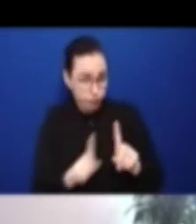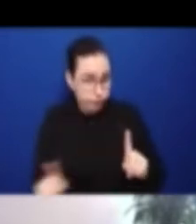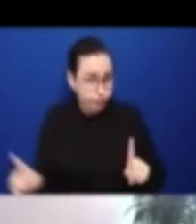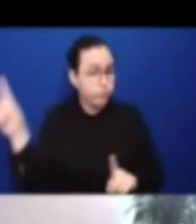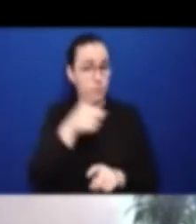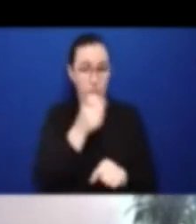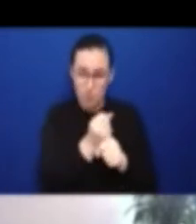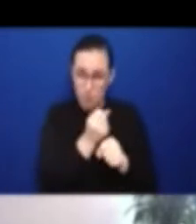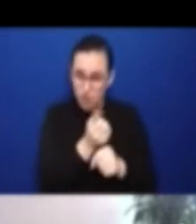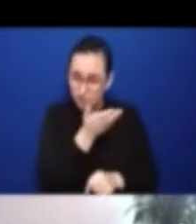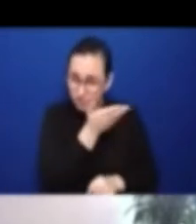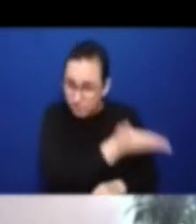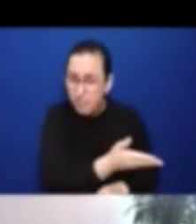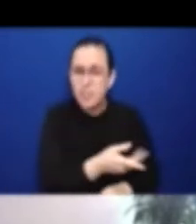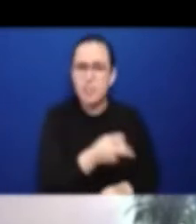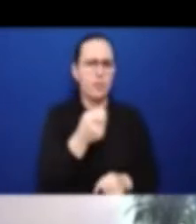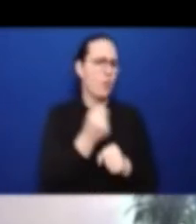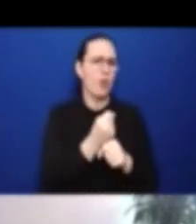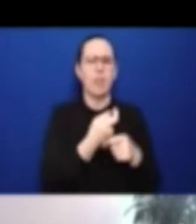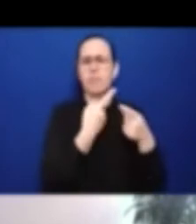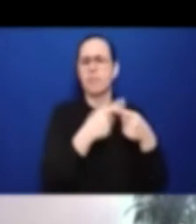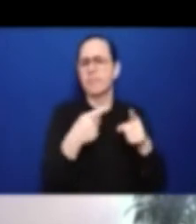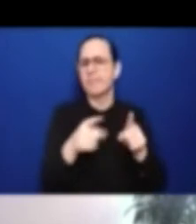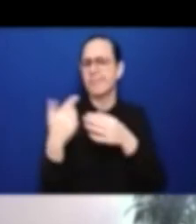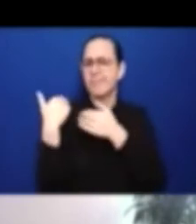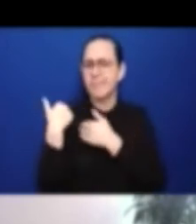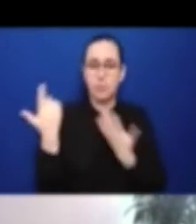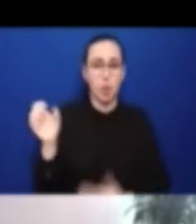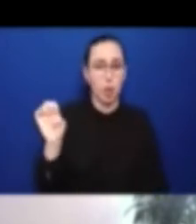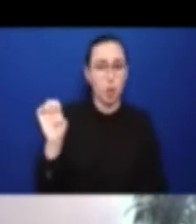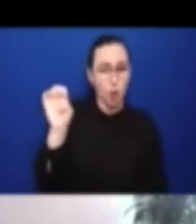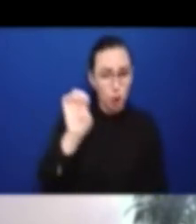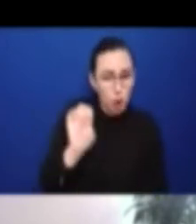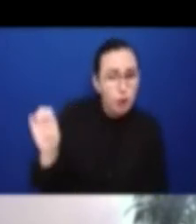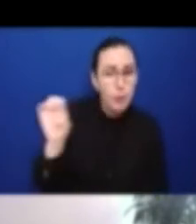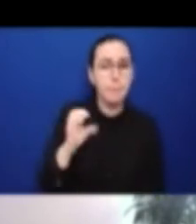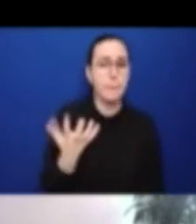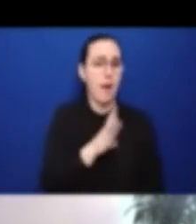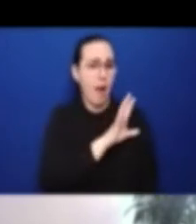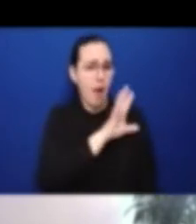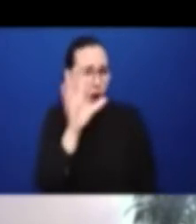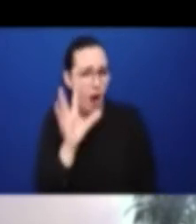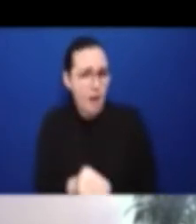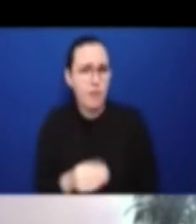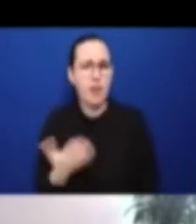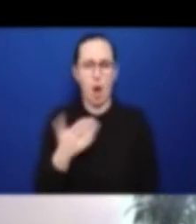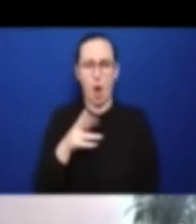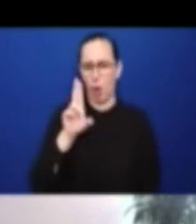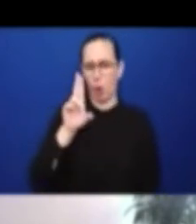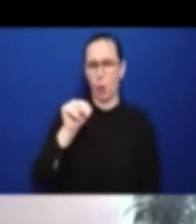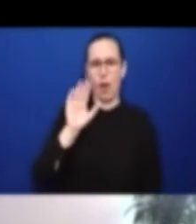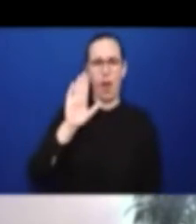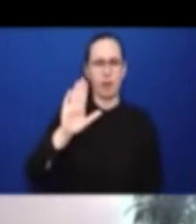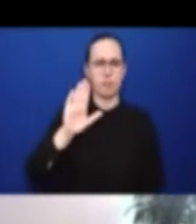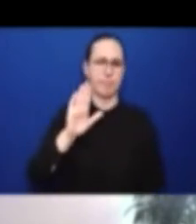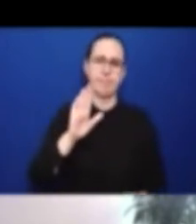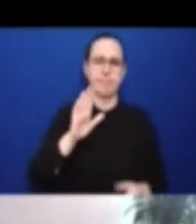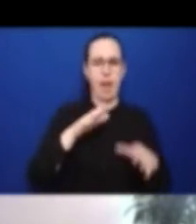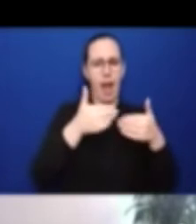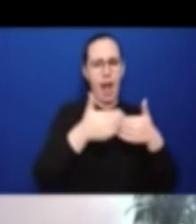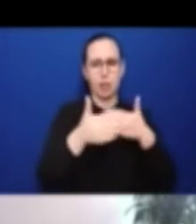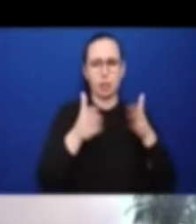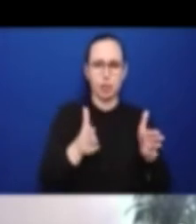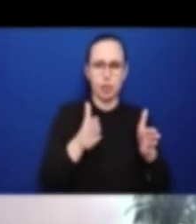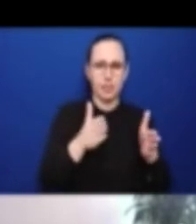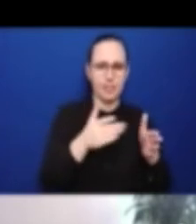agencies in the intervening years. Andrew is now back in New York, and working with the Security Council at the